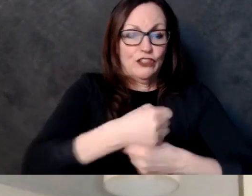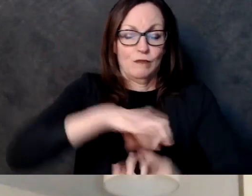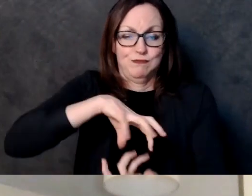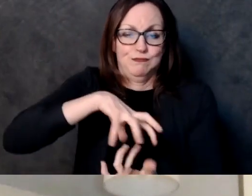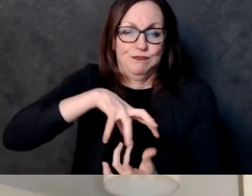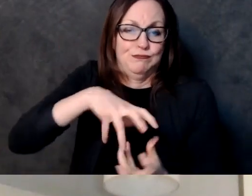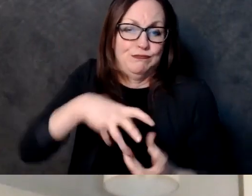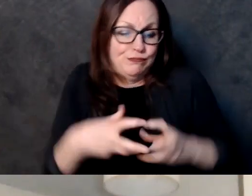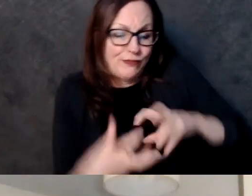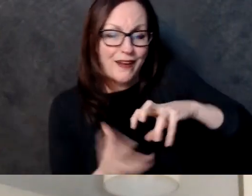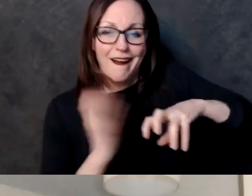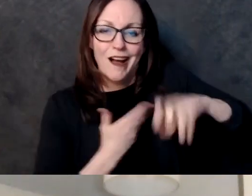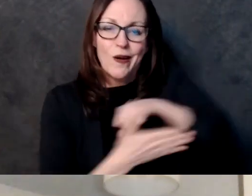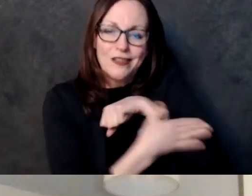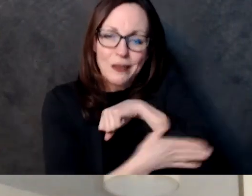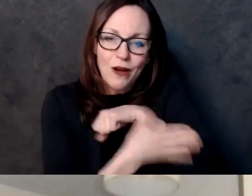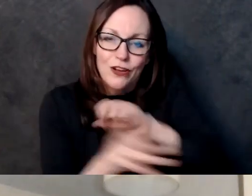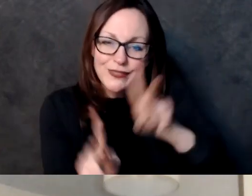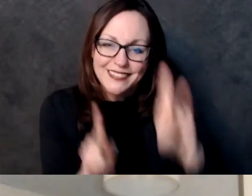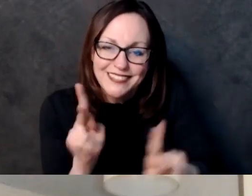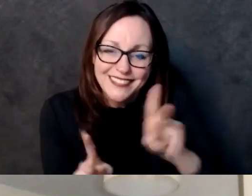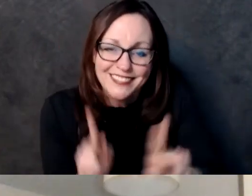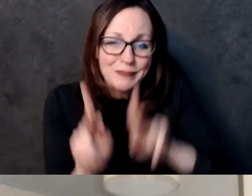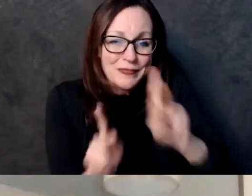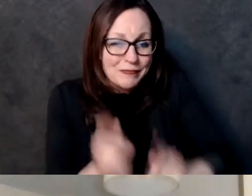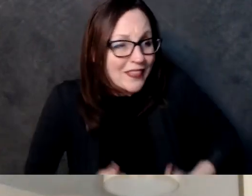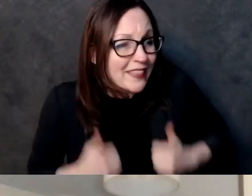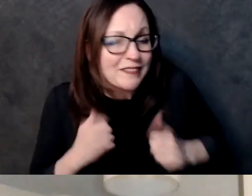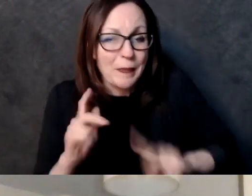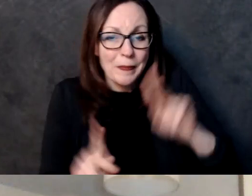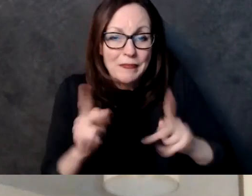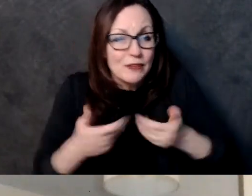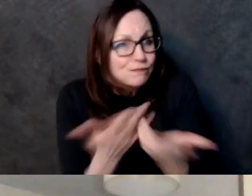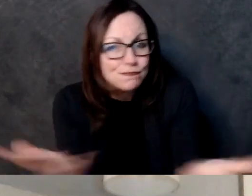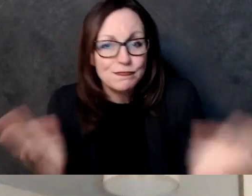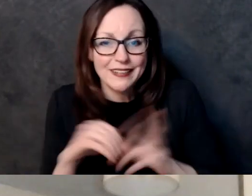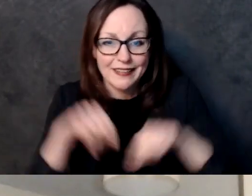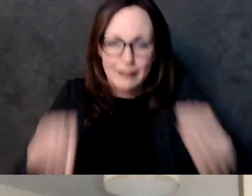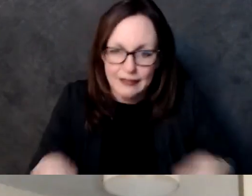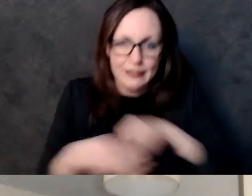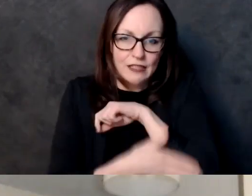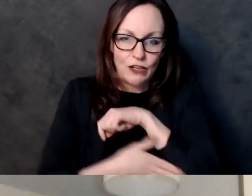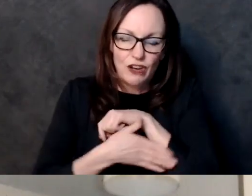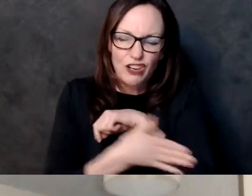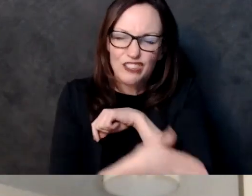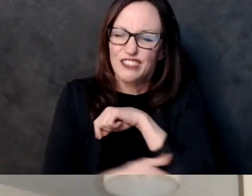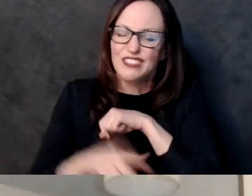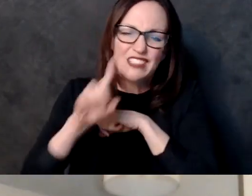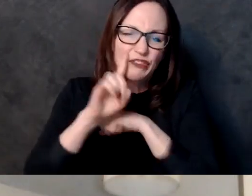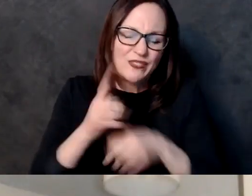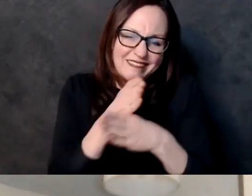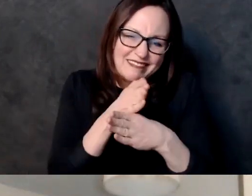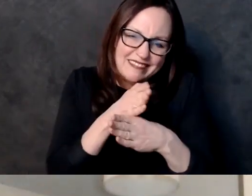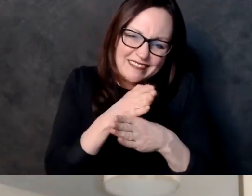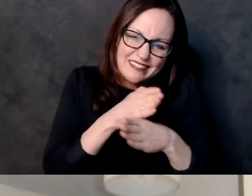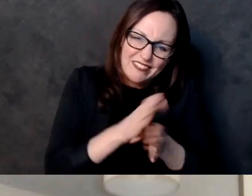are um you know pushing some very very dangerous rhetoric as we saw explode on january